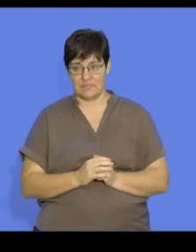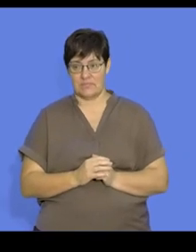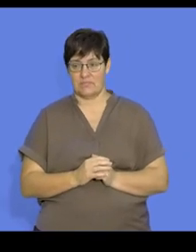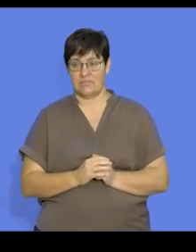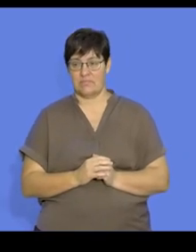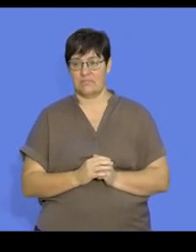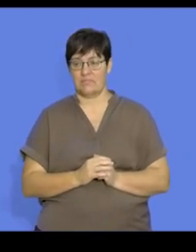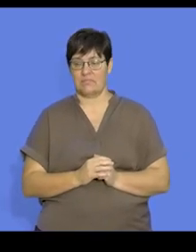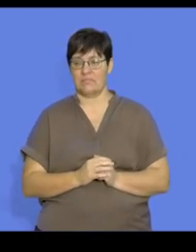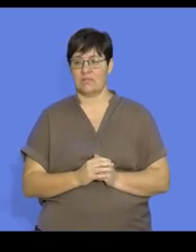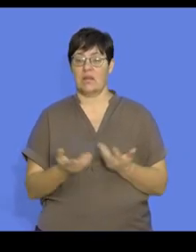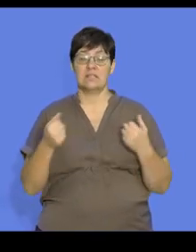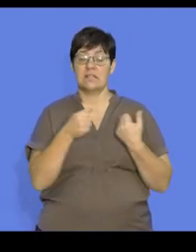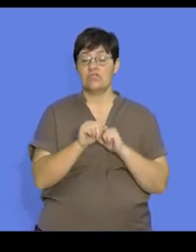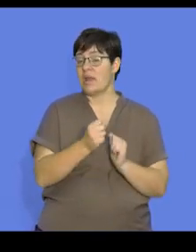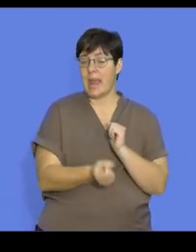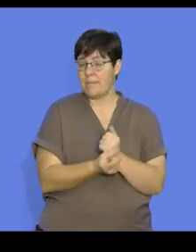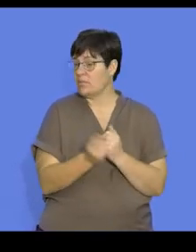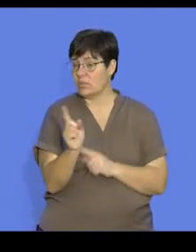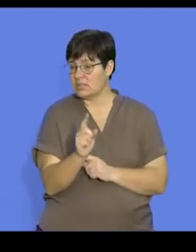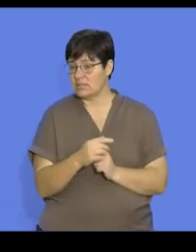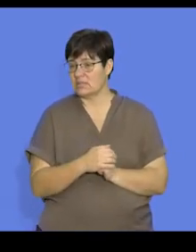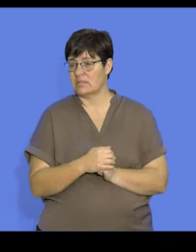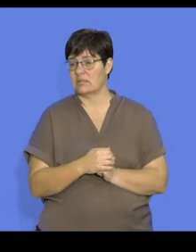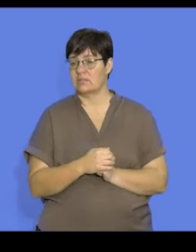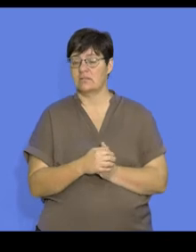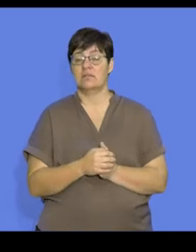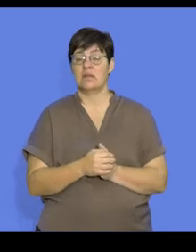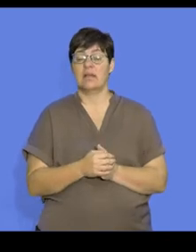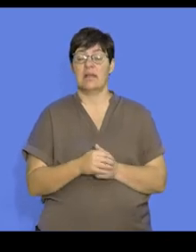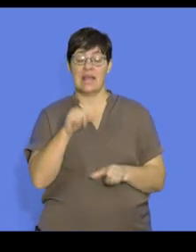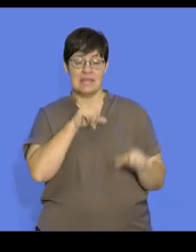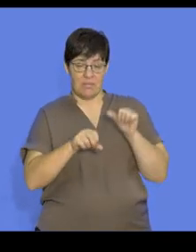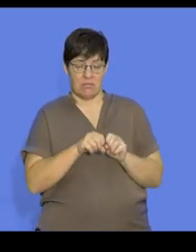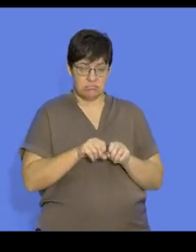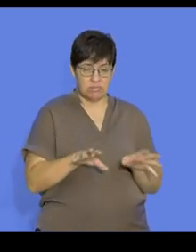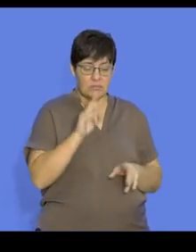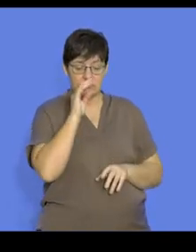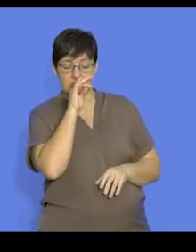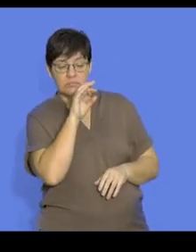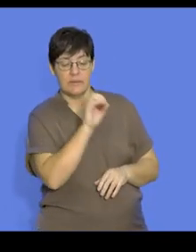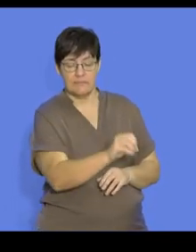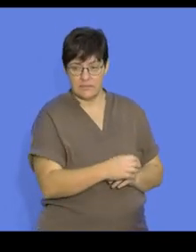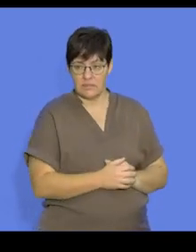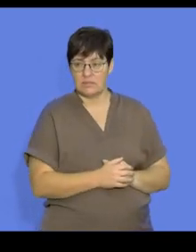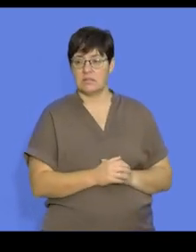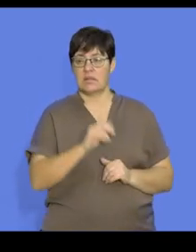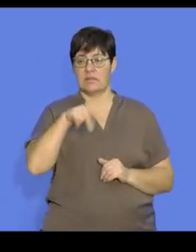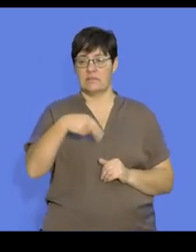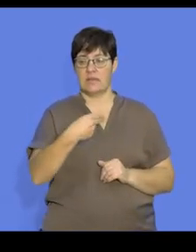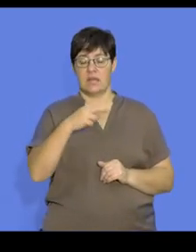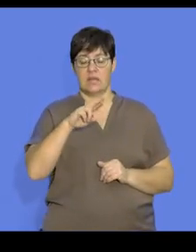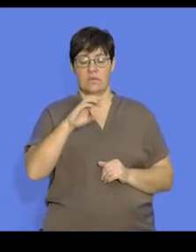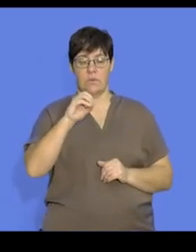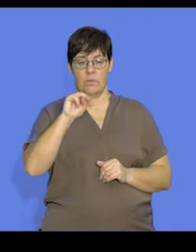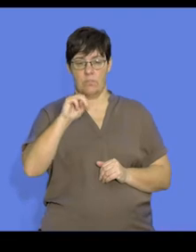Strategies that happen during courtship could include the release of chemicals or hormones, and we refer to them as pheromones.